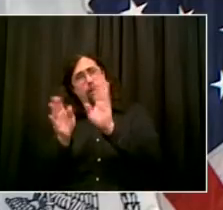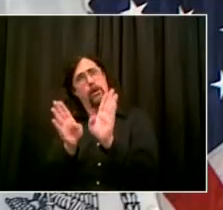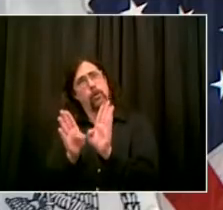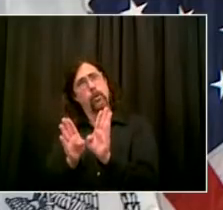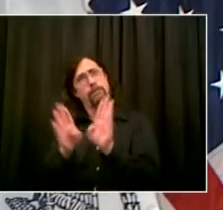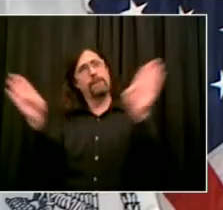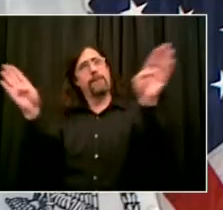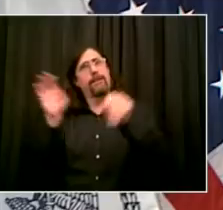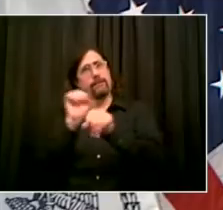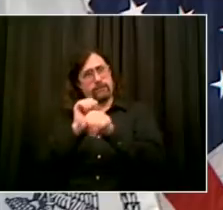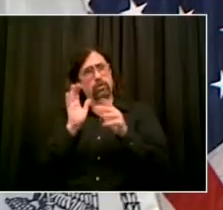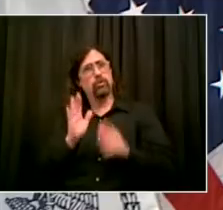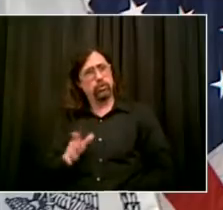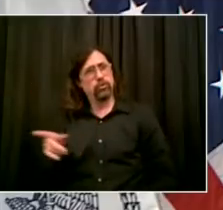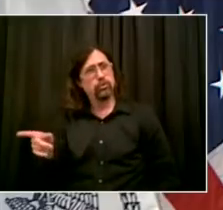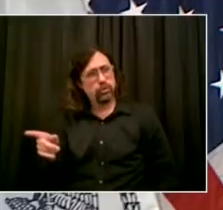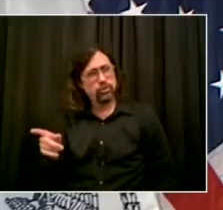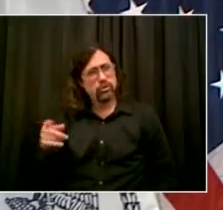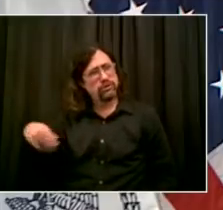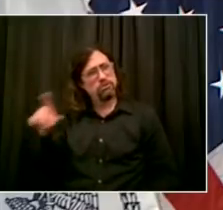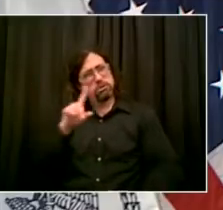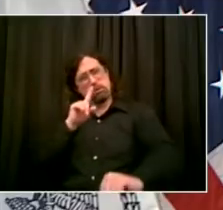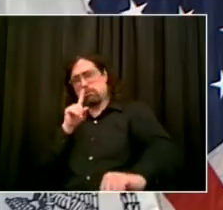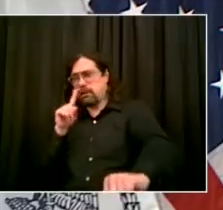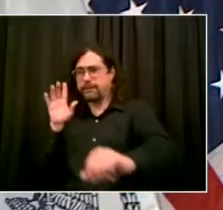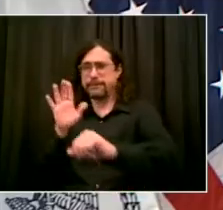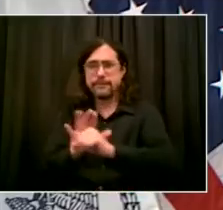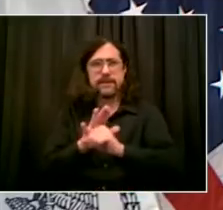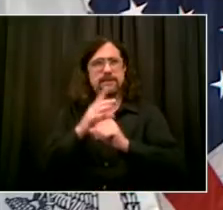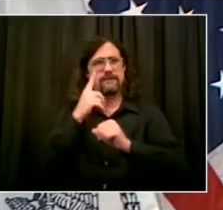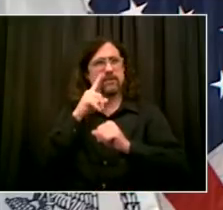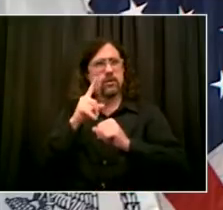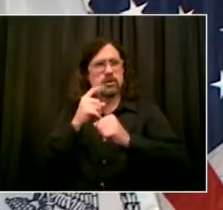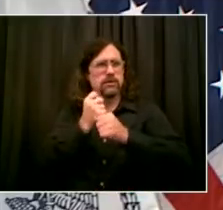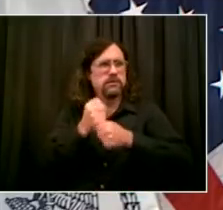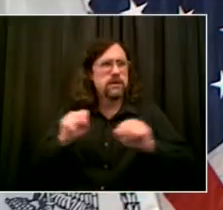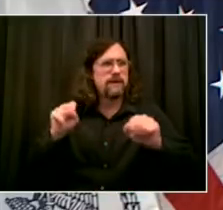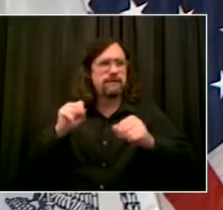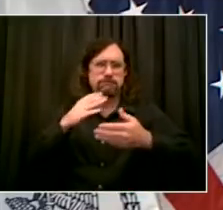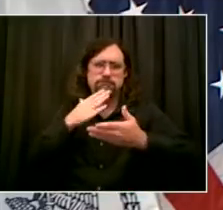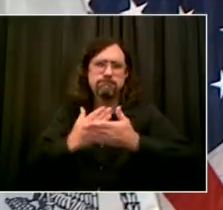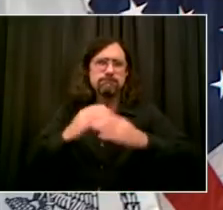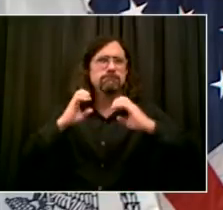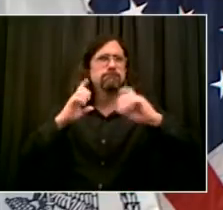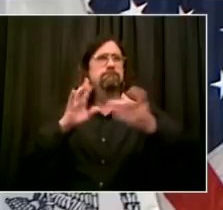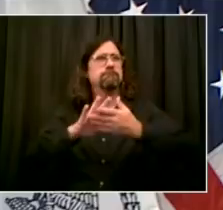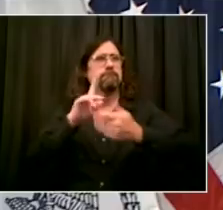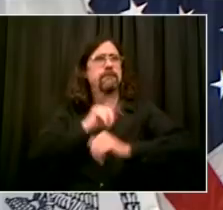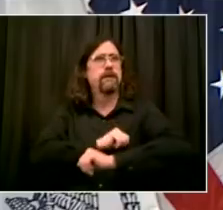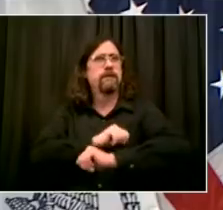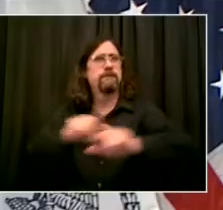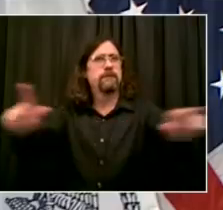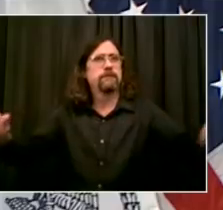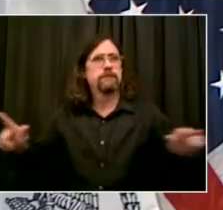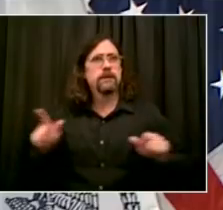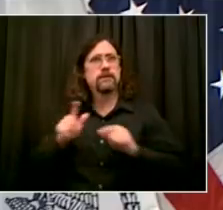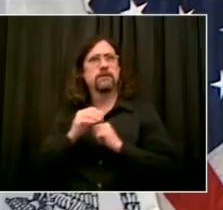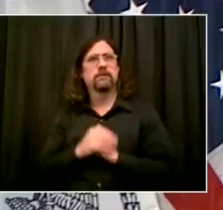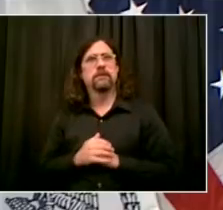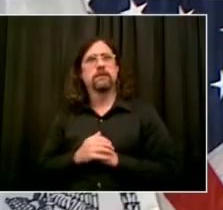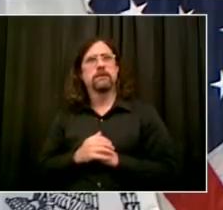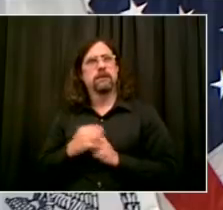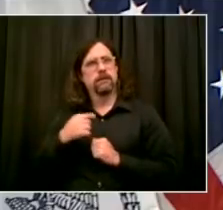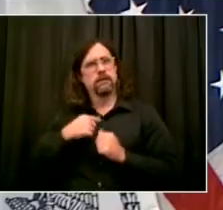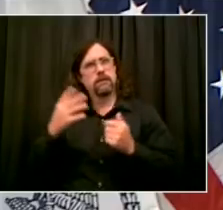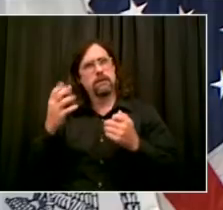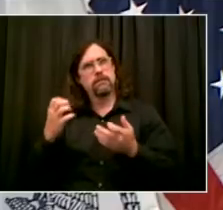forward. And I want to honor, I want to honor that hard work, that commitment through thick and thin. I also